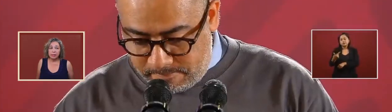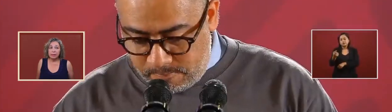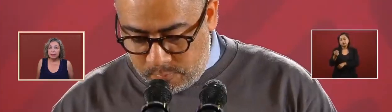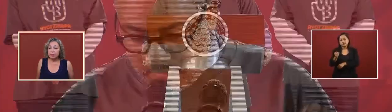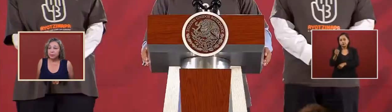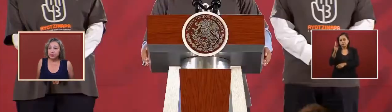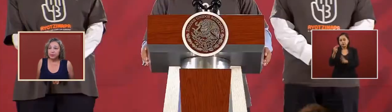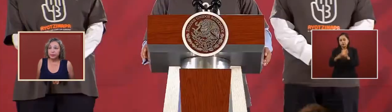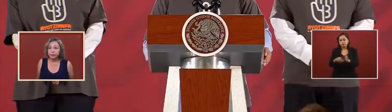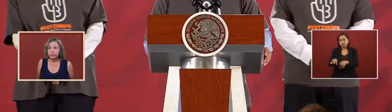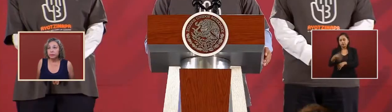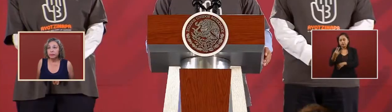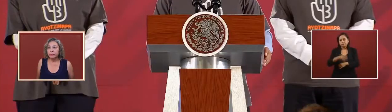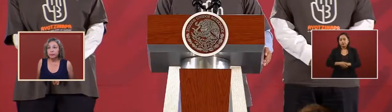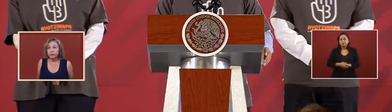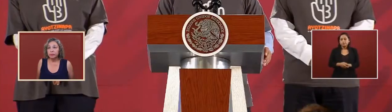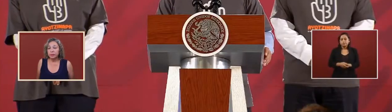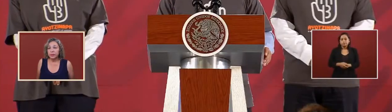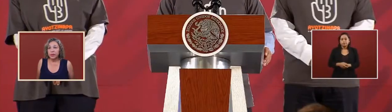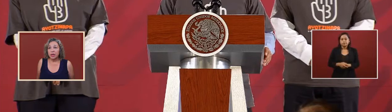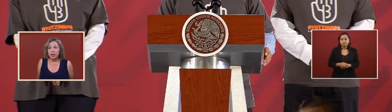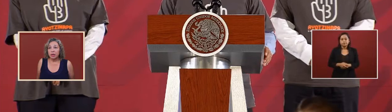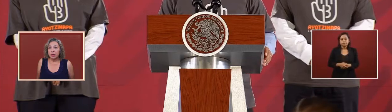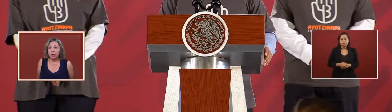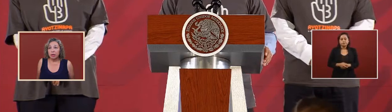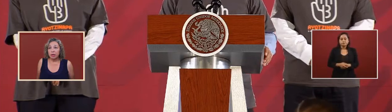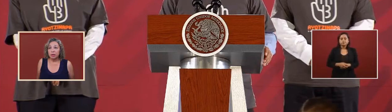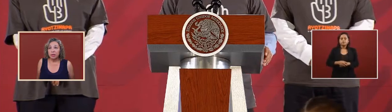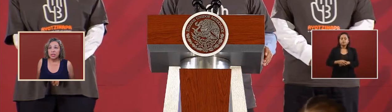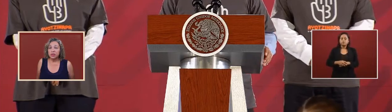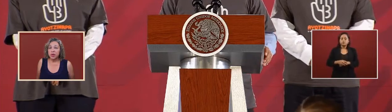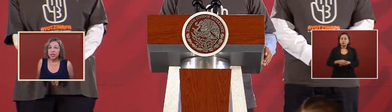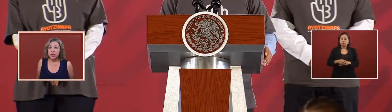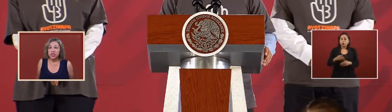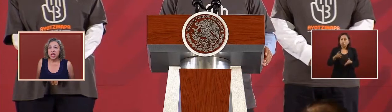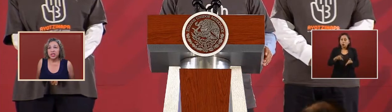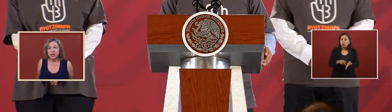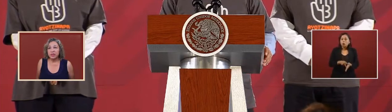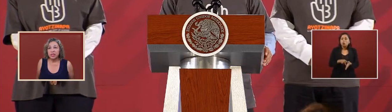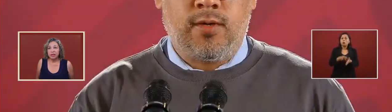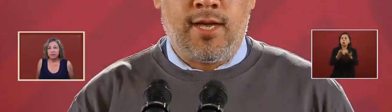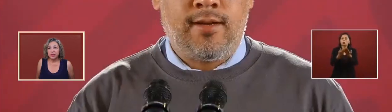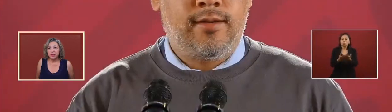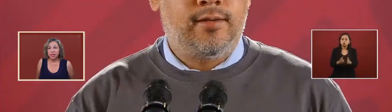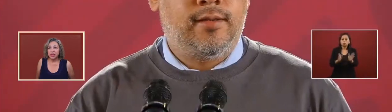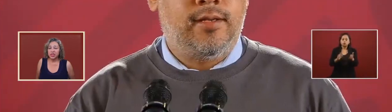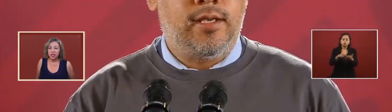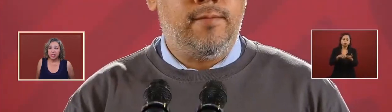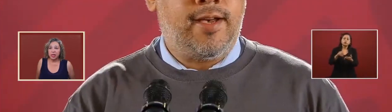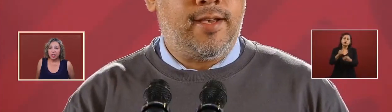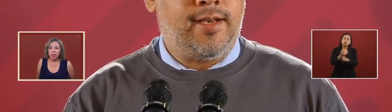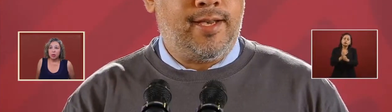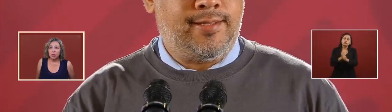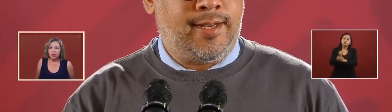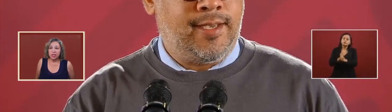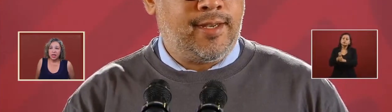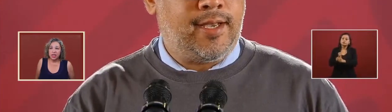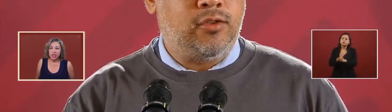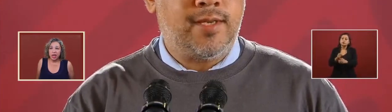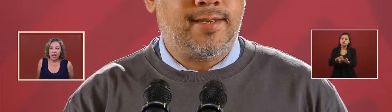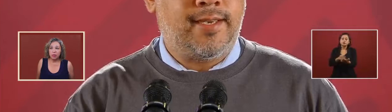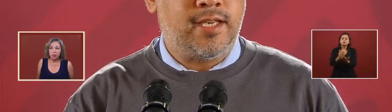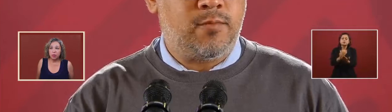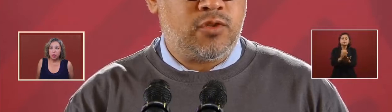days this reinitiation of this investigation will